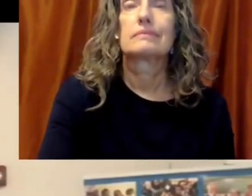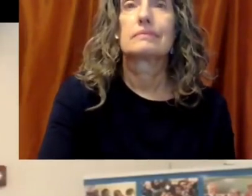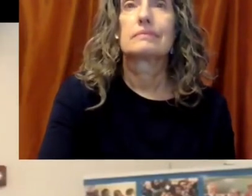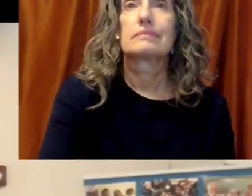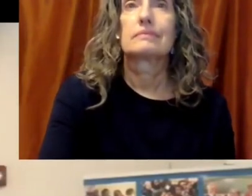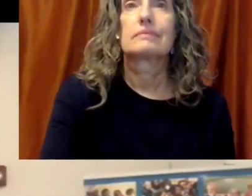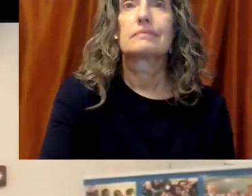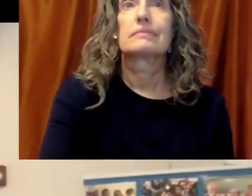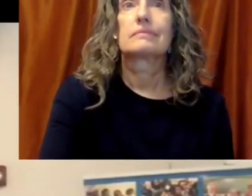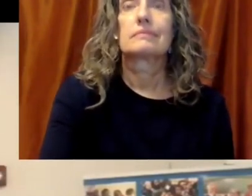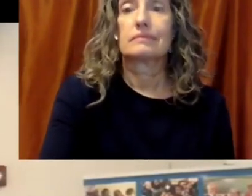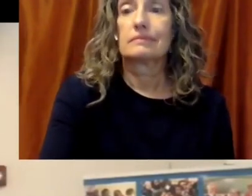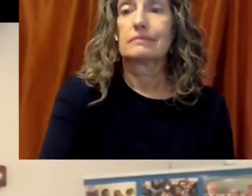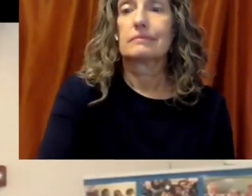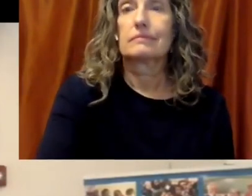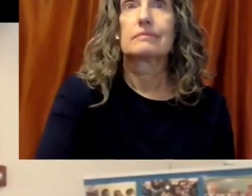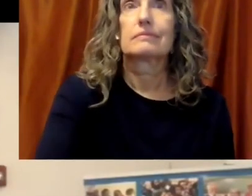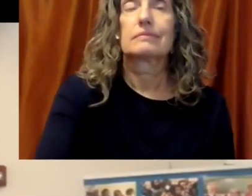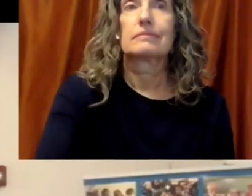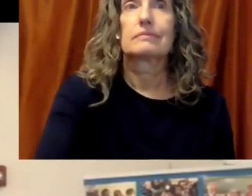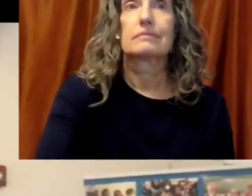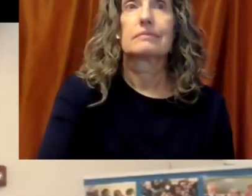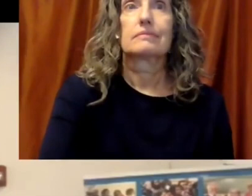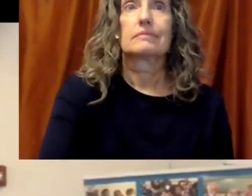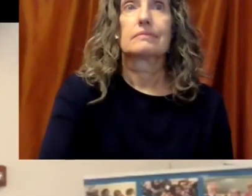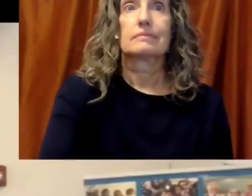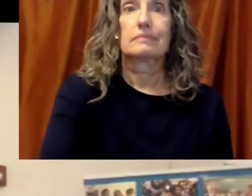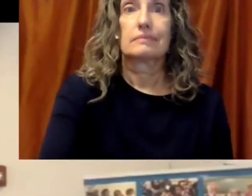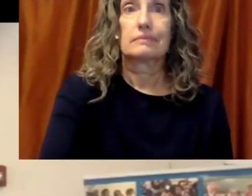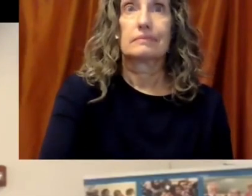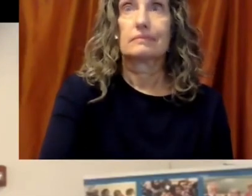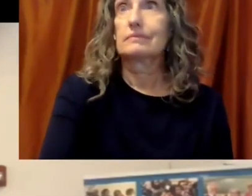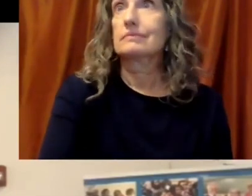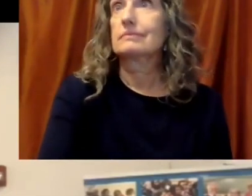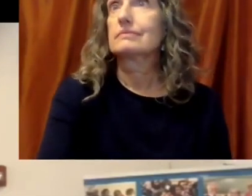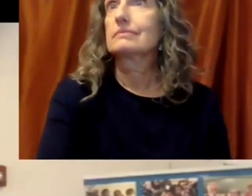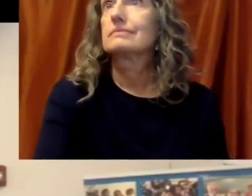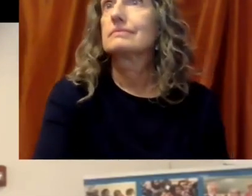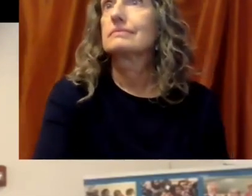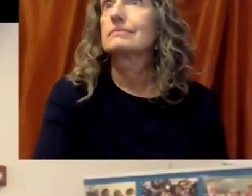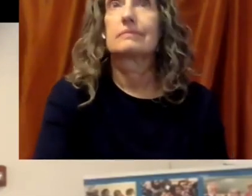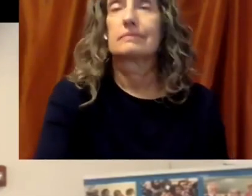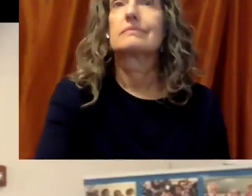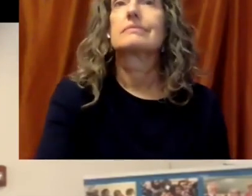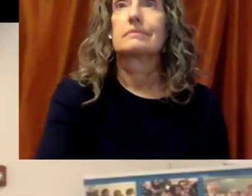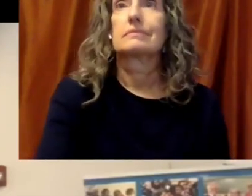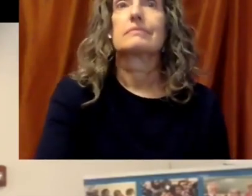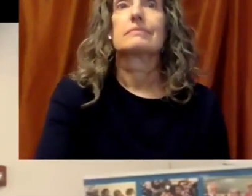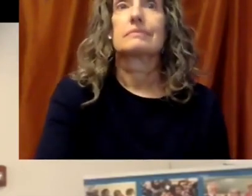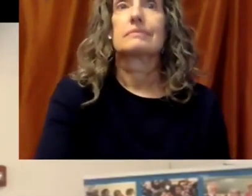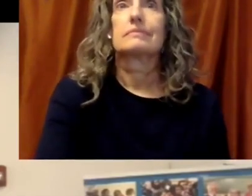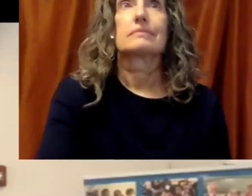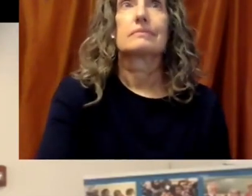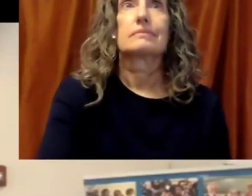Union, Atomic Data, and St. Cloud State University, which made a very special contribution to